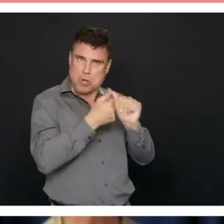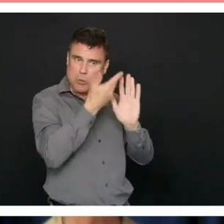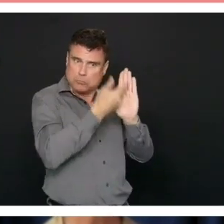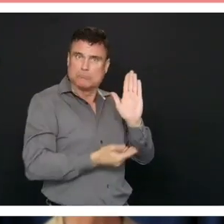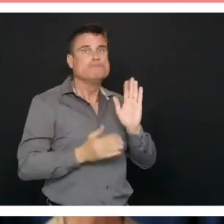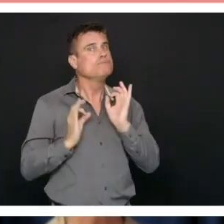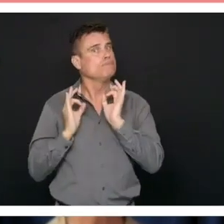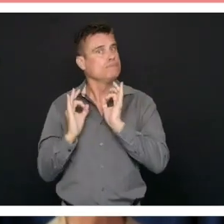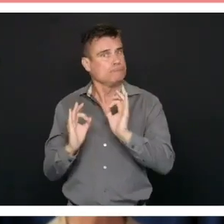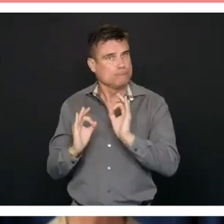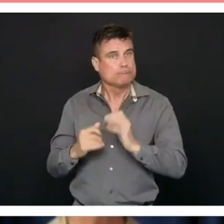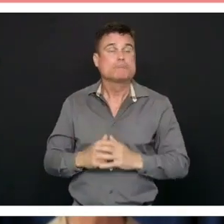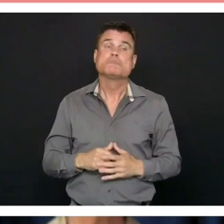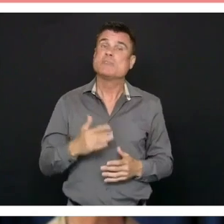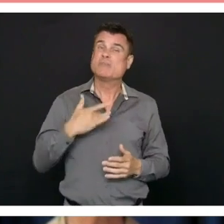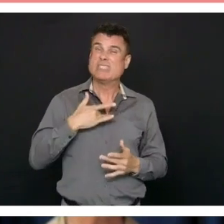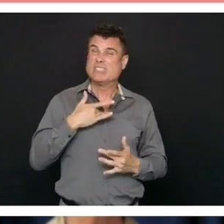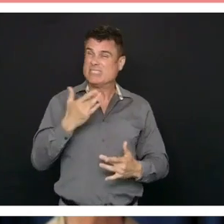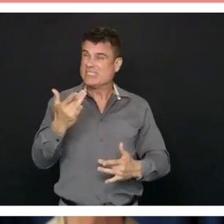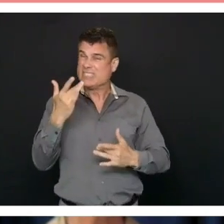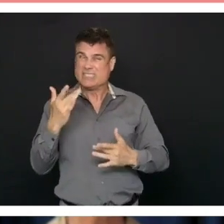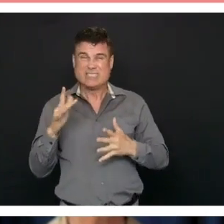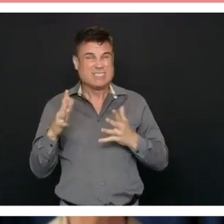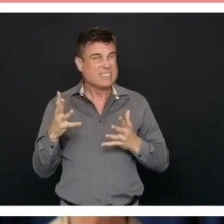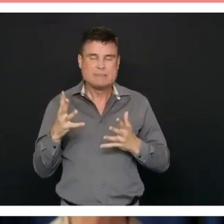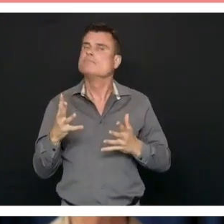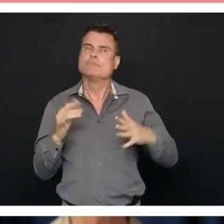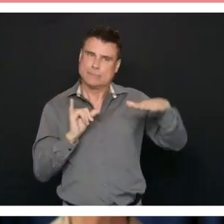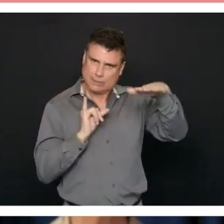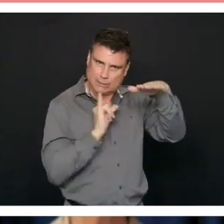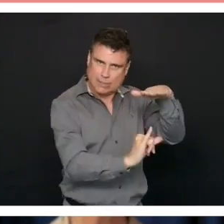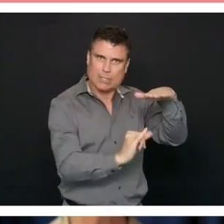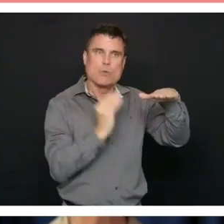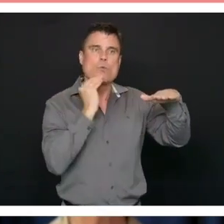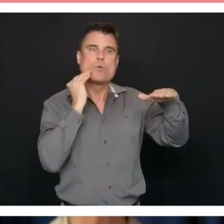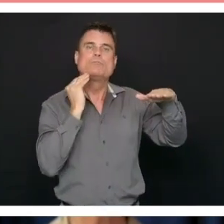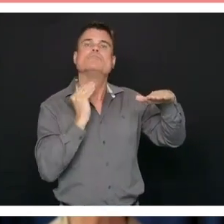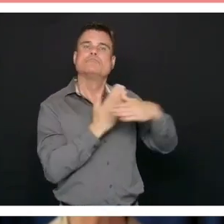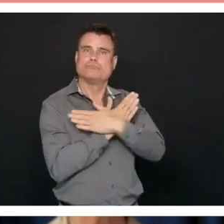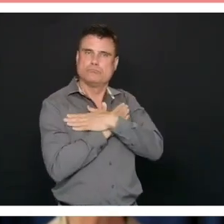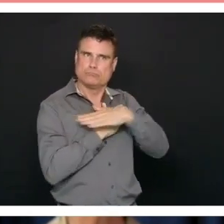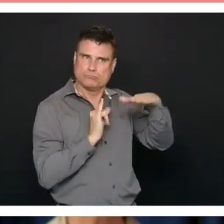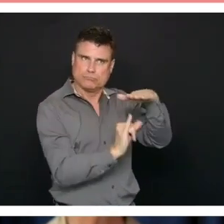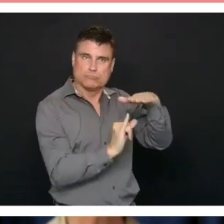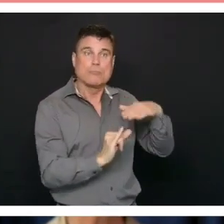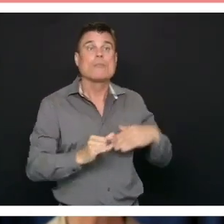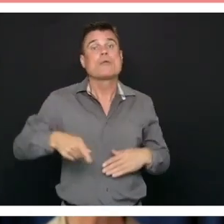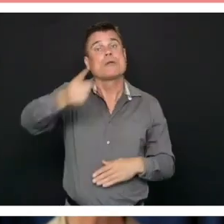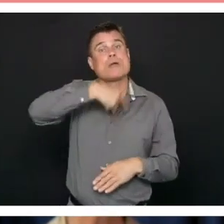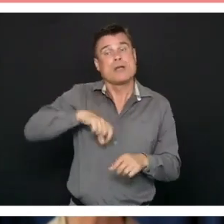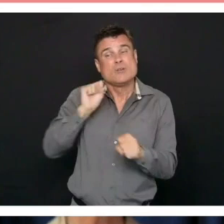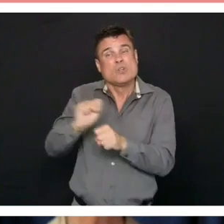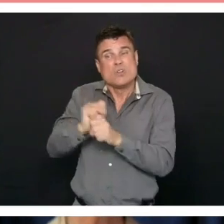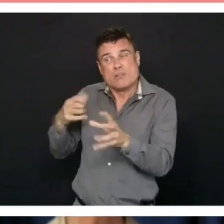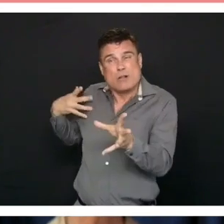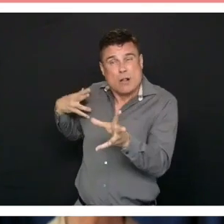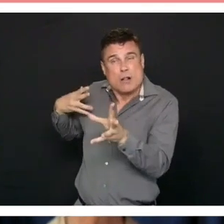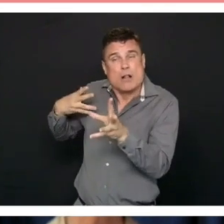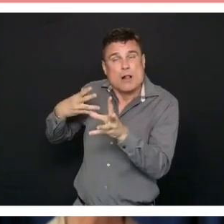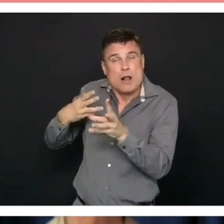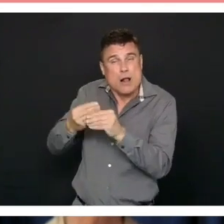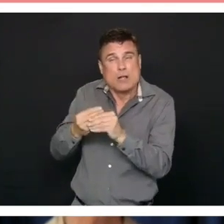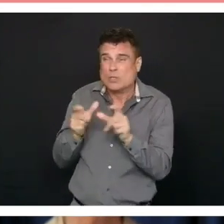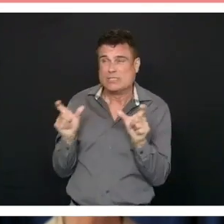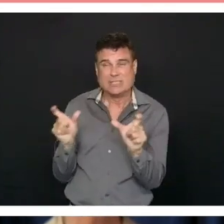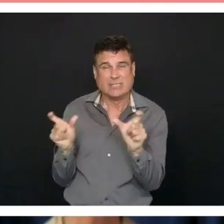the compromises that we've made to our interactions with other people are not lost. Those huge sacrifices, of course, have included,